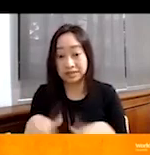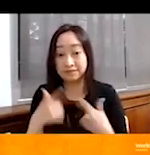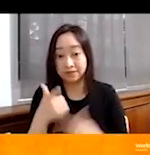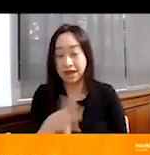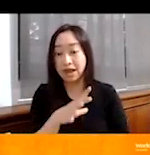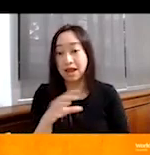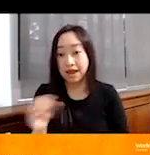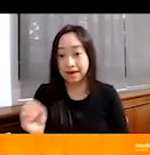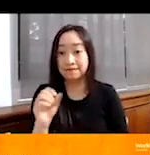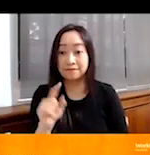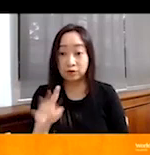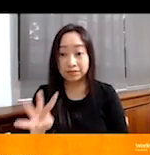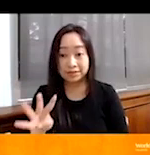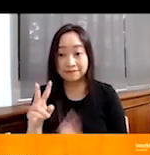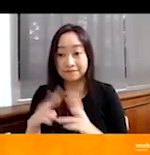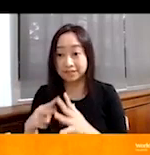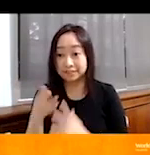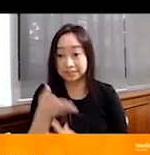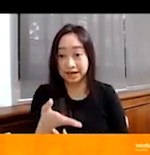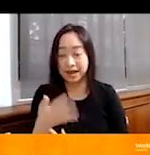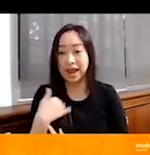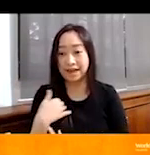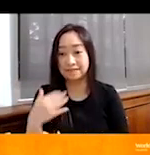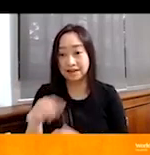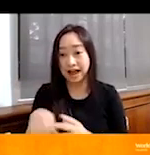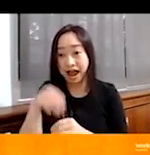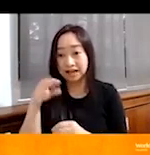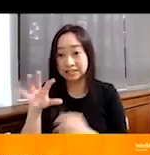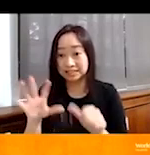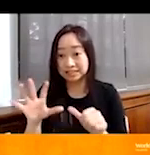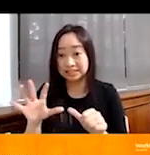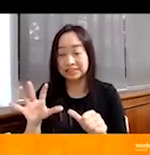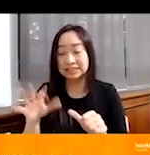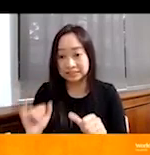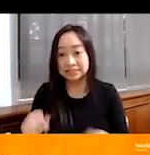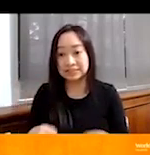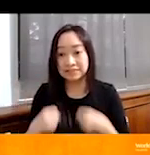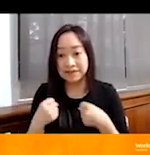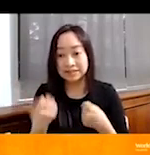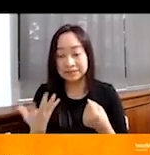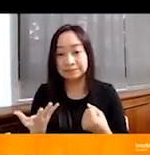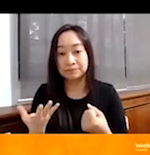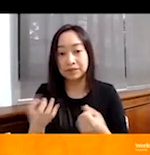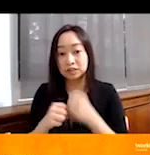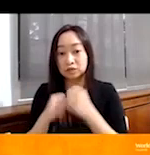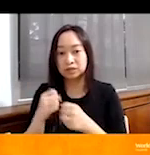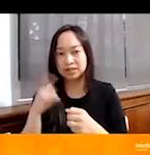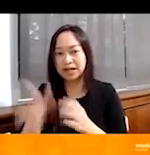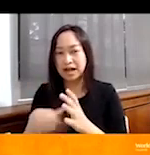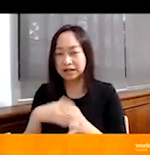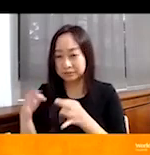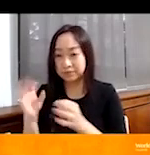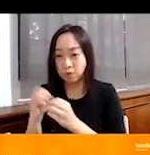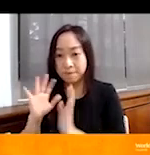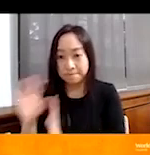the 14 villages, there are six that we really think of as what we call surviving. Yvonne, our operations director, is going to talk about that a little bit more later.